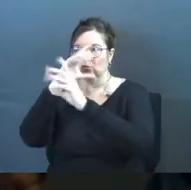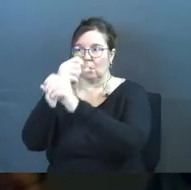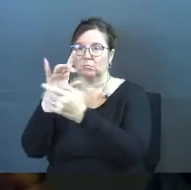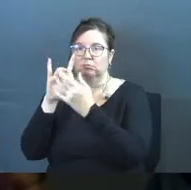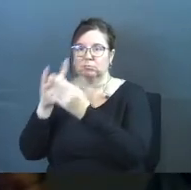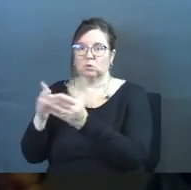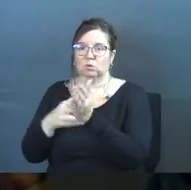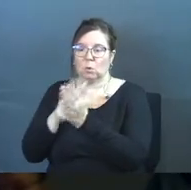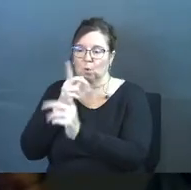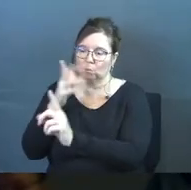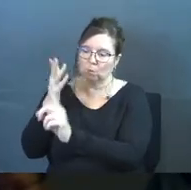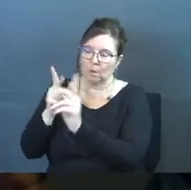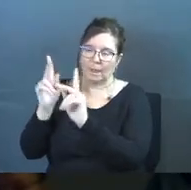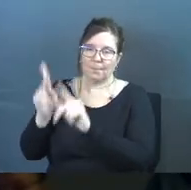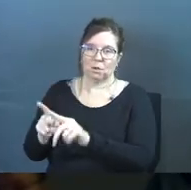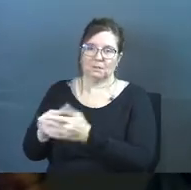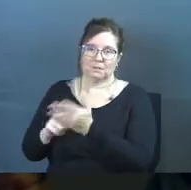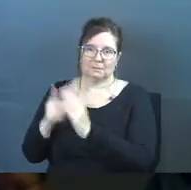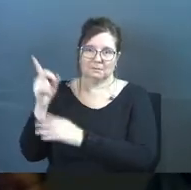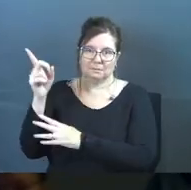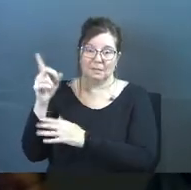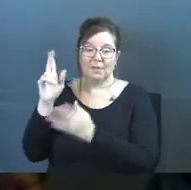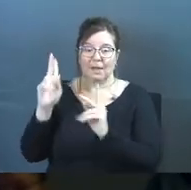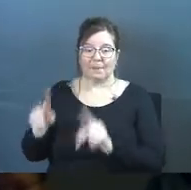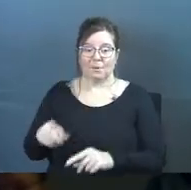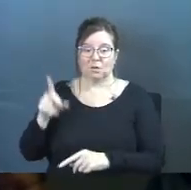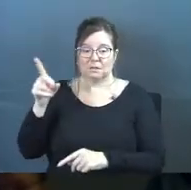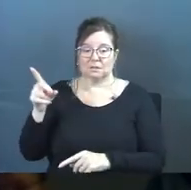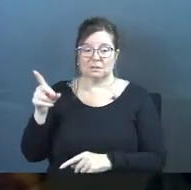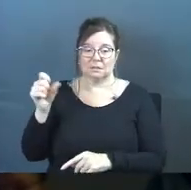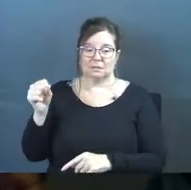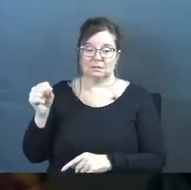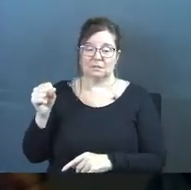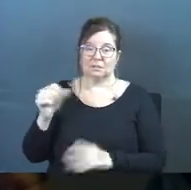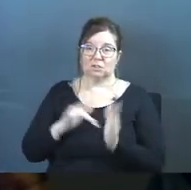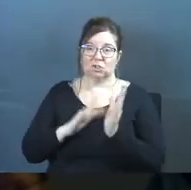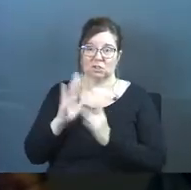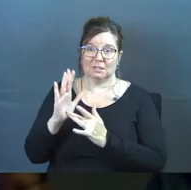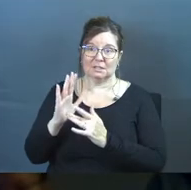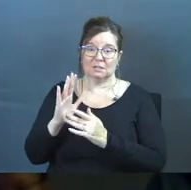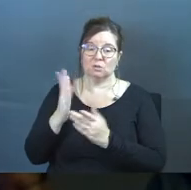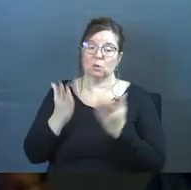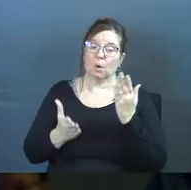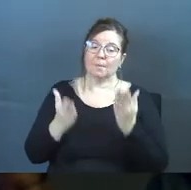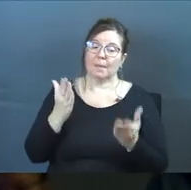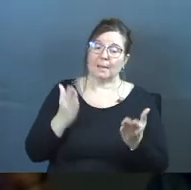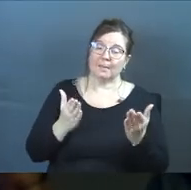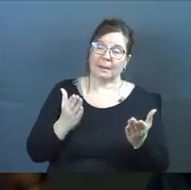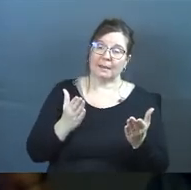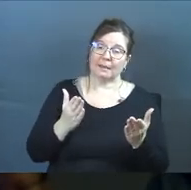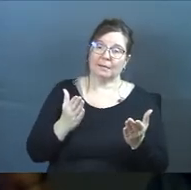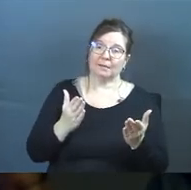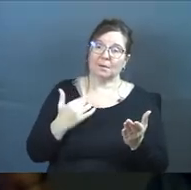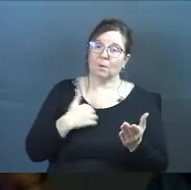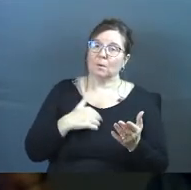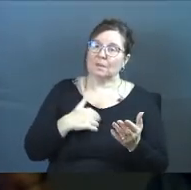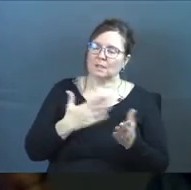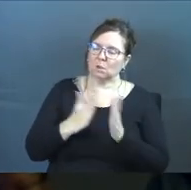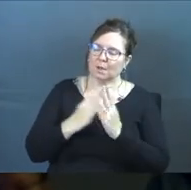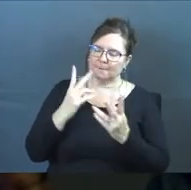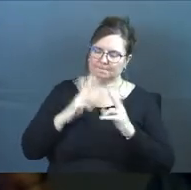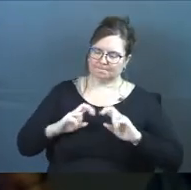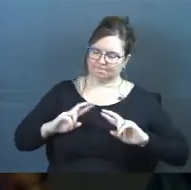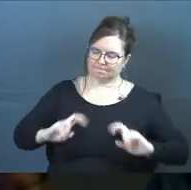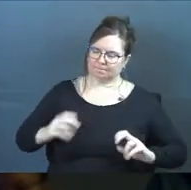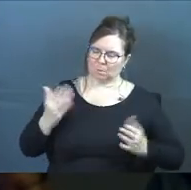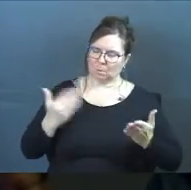to the truth of who a person is. That person is Jesus. So maybe we need to ask ourselves,